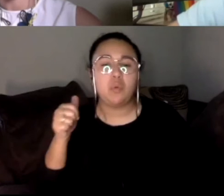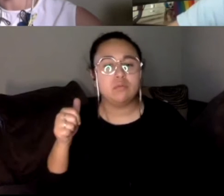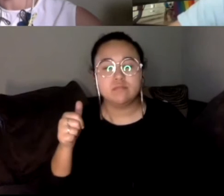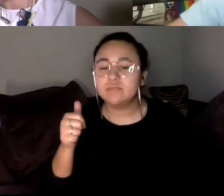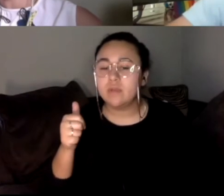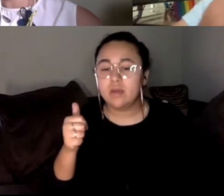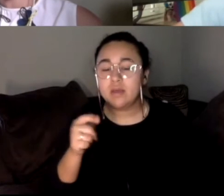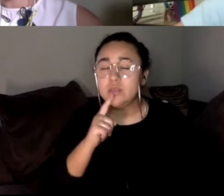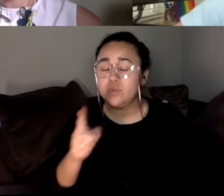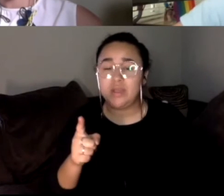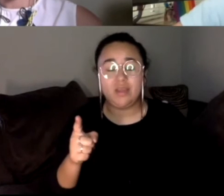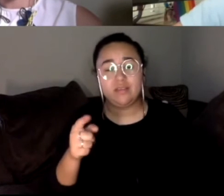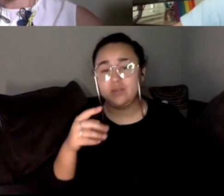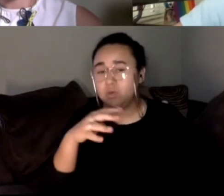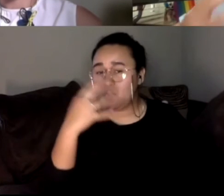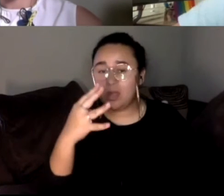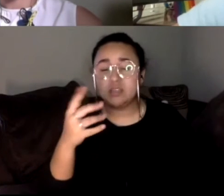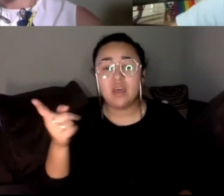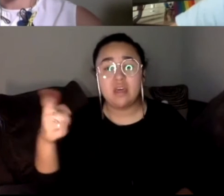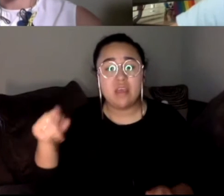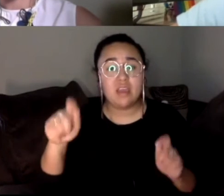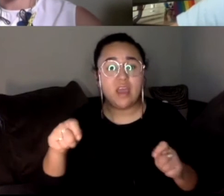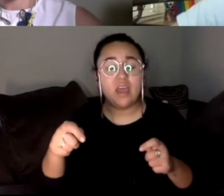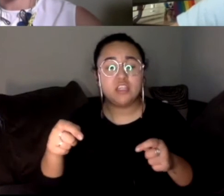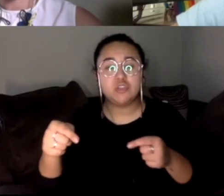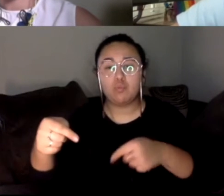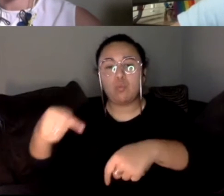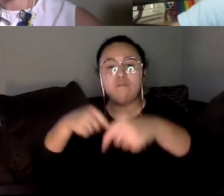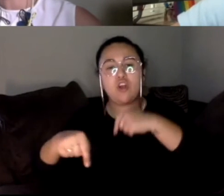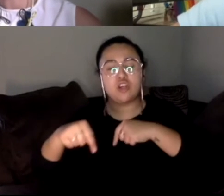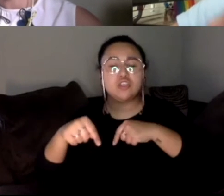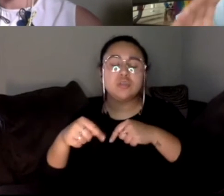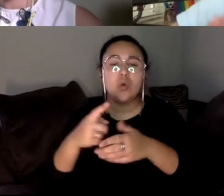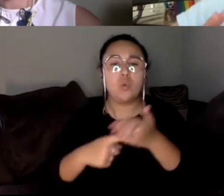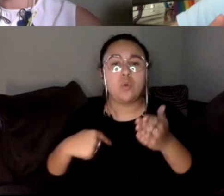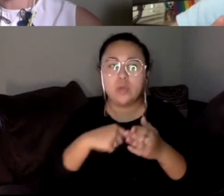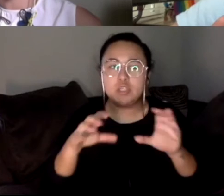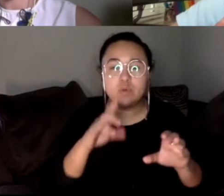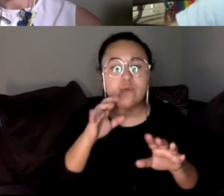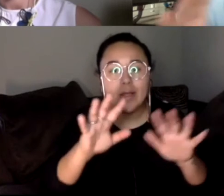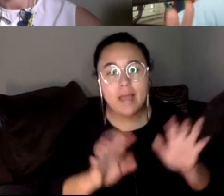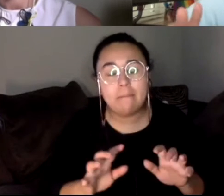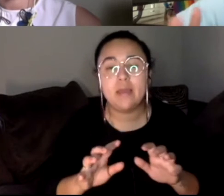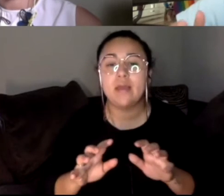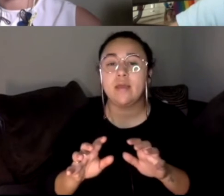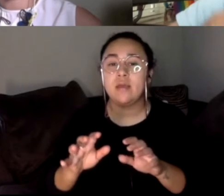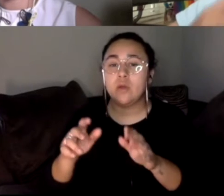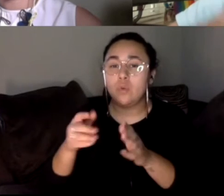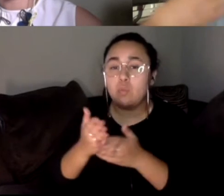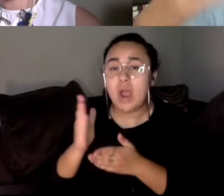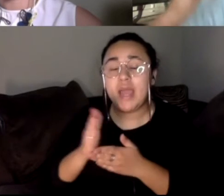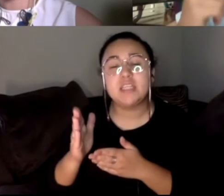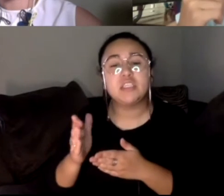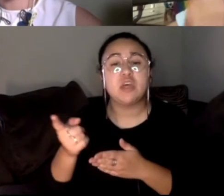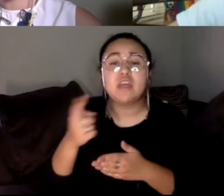incredible that they could just reverse what we do on climate, reverse what we do on workers' rights, simply by not even doing it. So they don't technically break any laws. You can